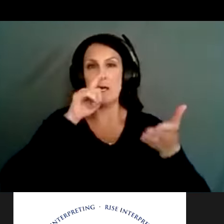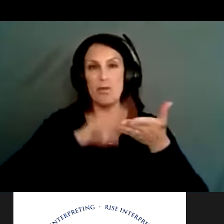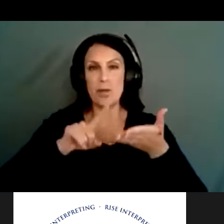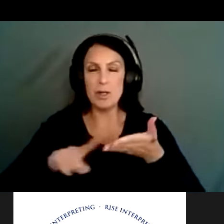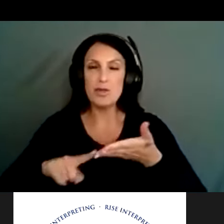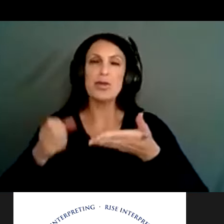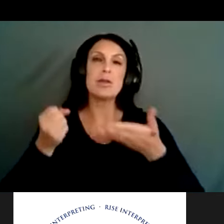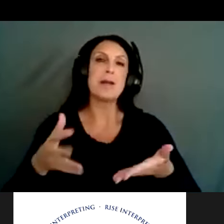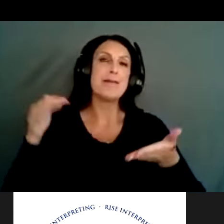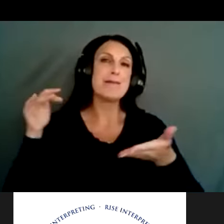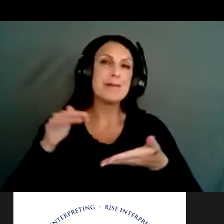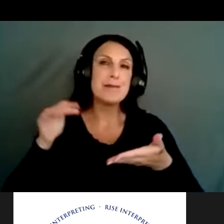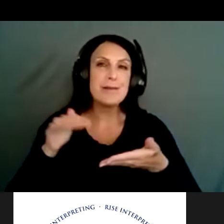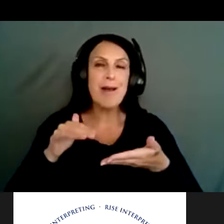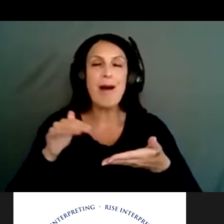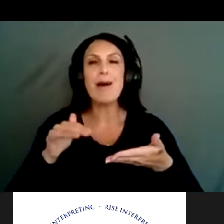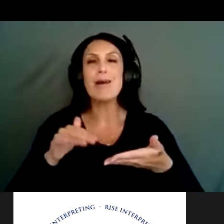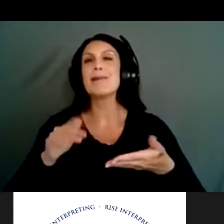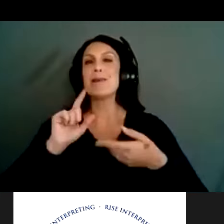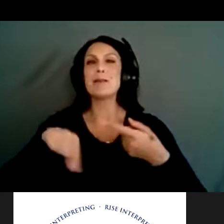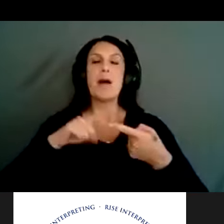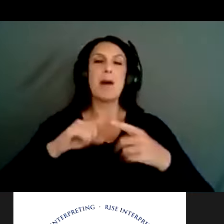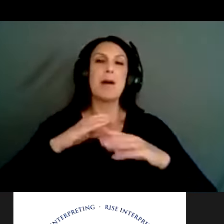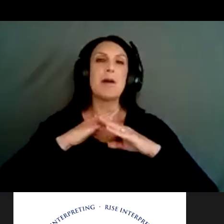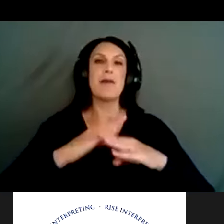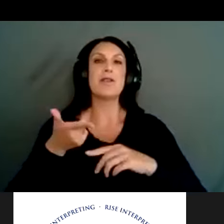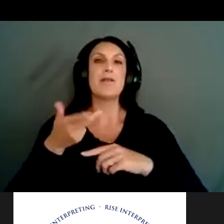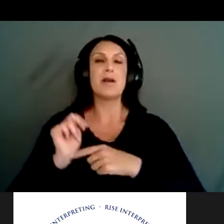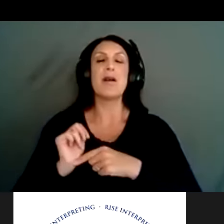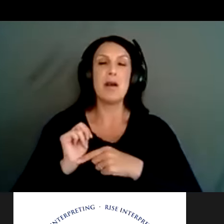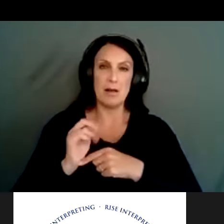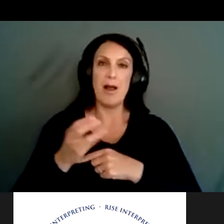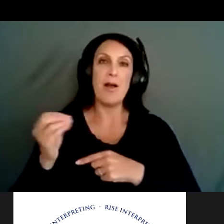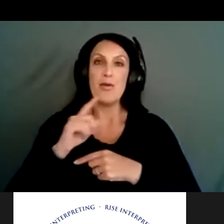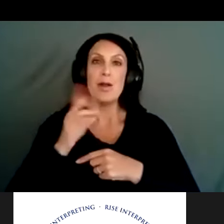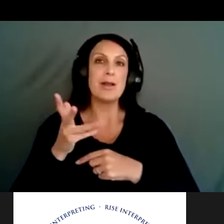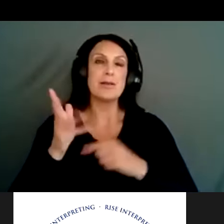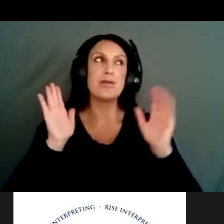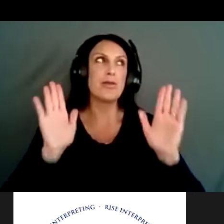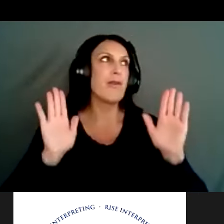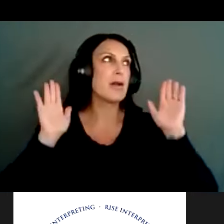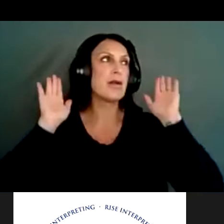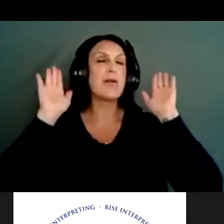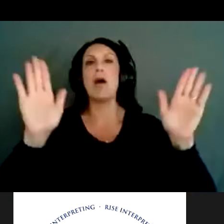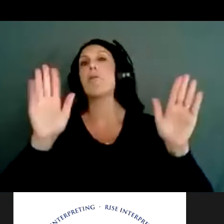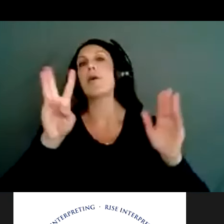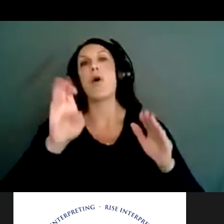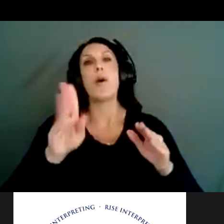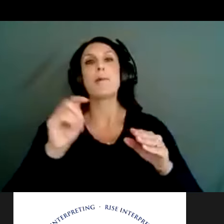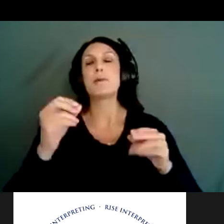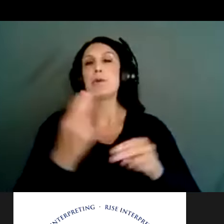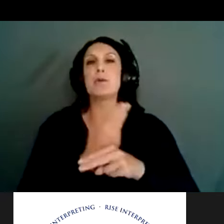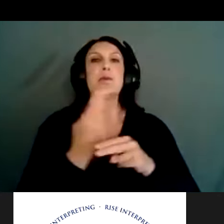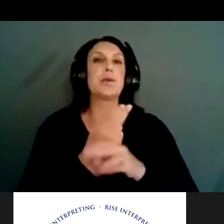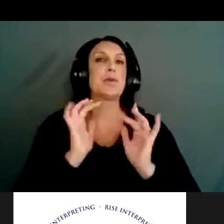that support firearm suicide prevention. Also, it's just a phenomenal, you know, website to navigate and